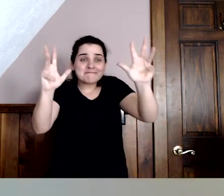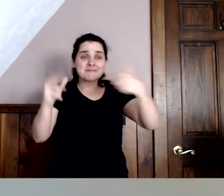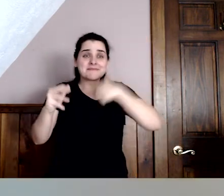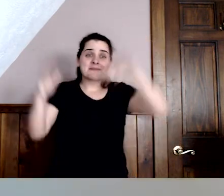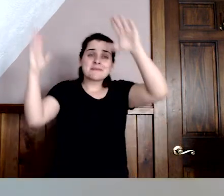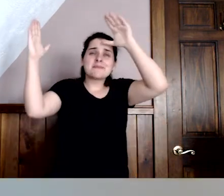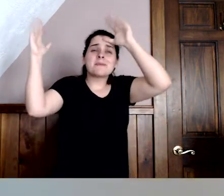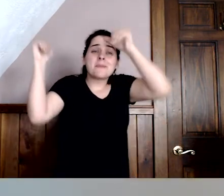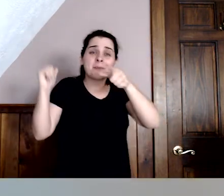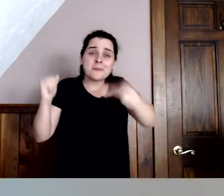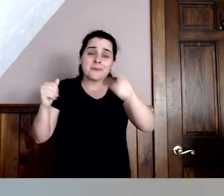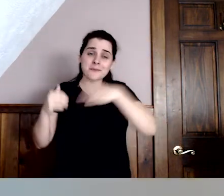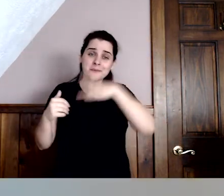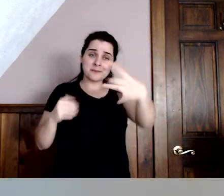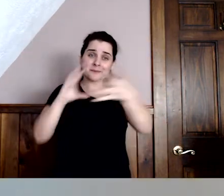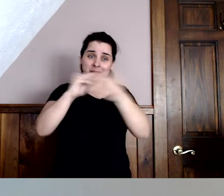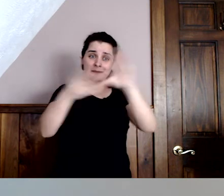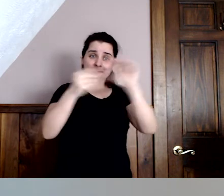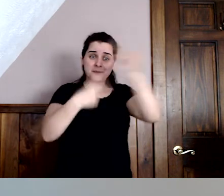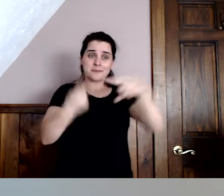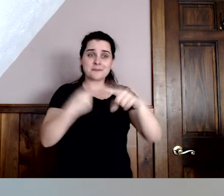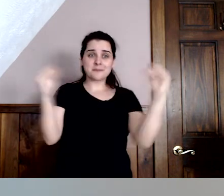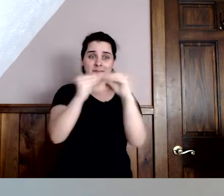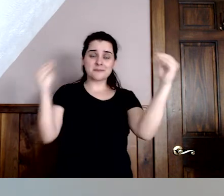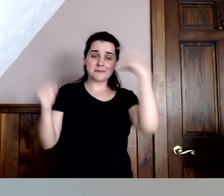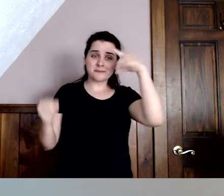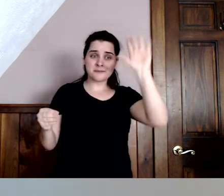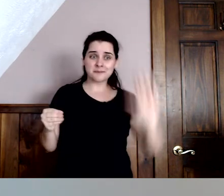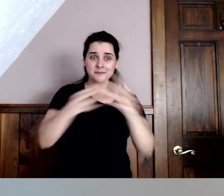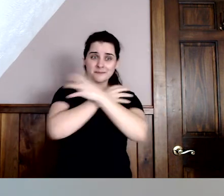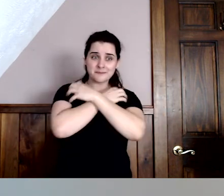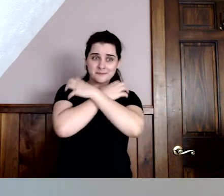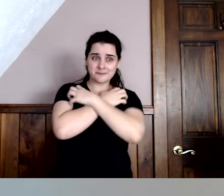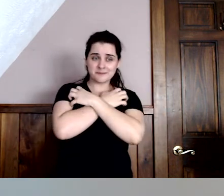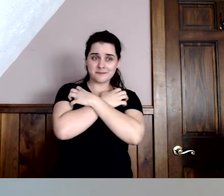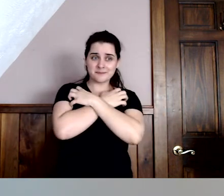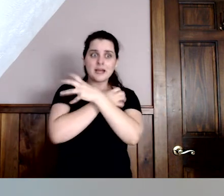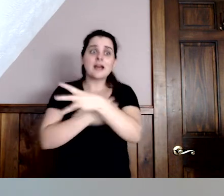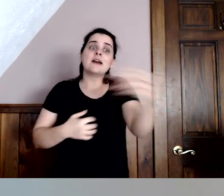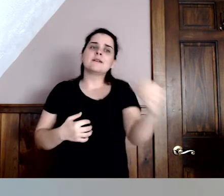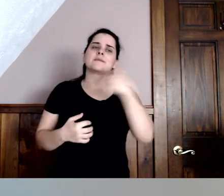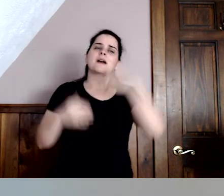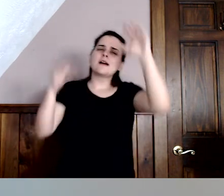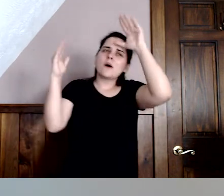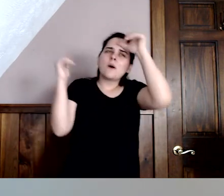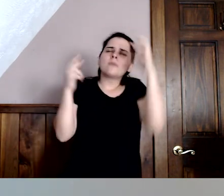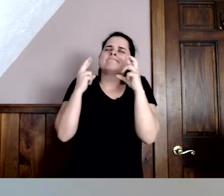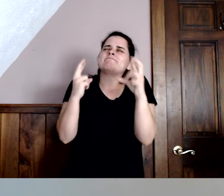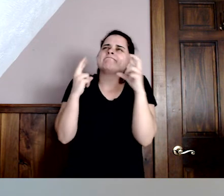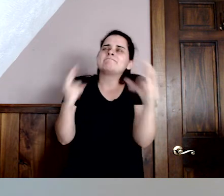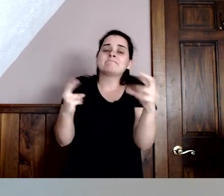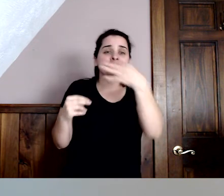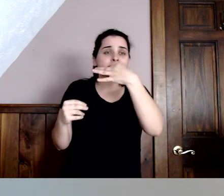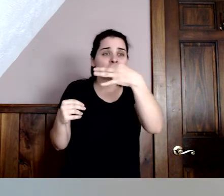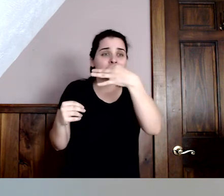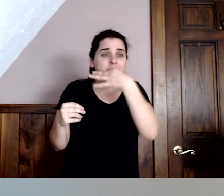I hope you liked the story about a kiss for Little Bear. And I hope the time is coming soon